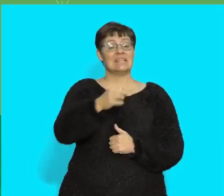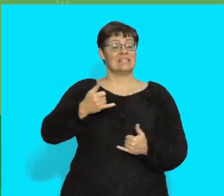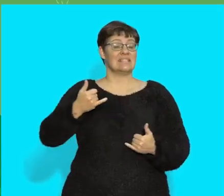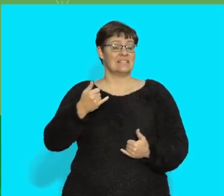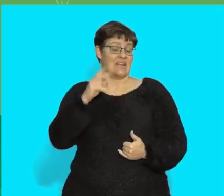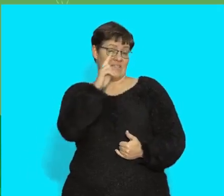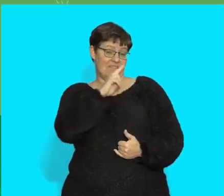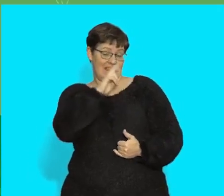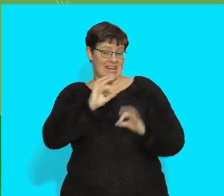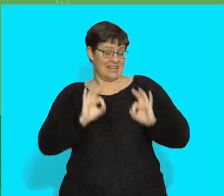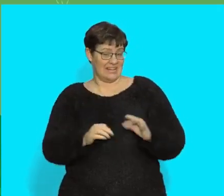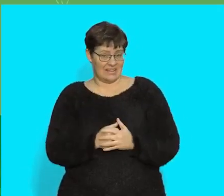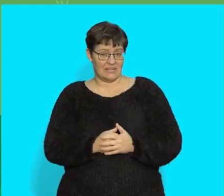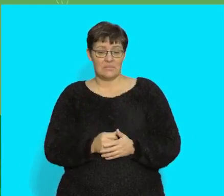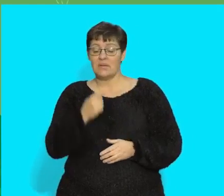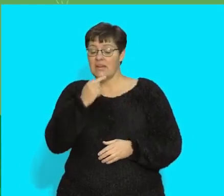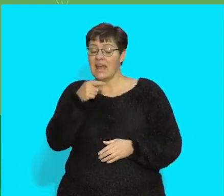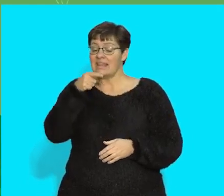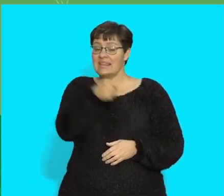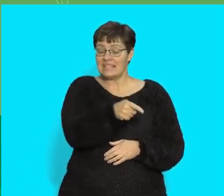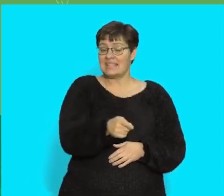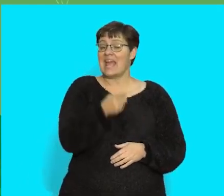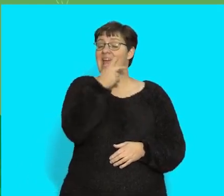this is a fun picnic.